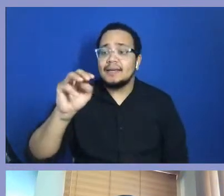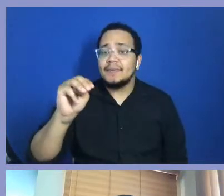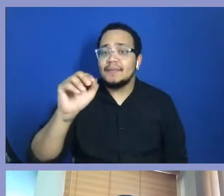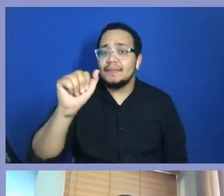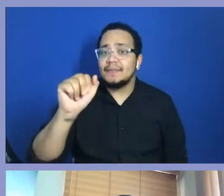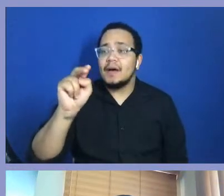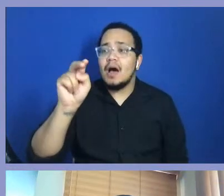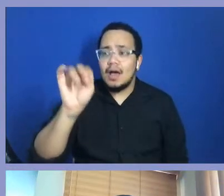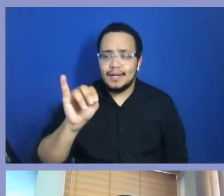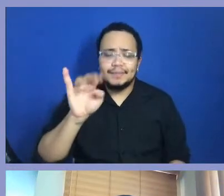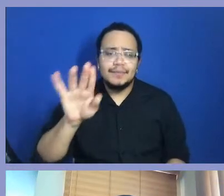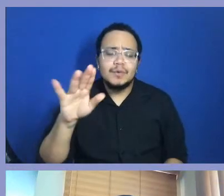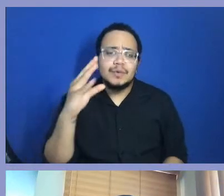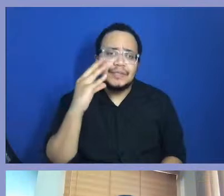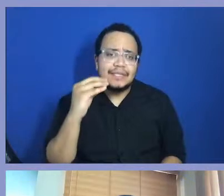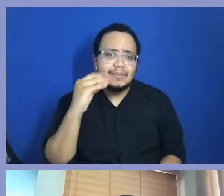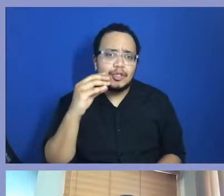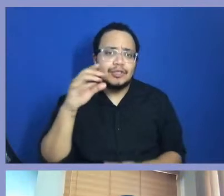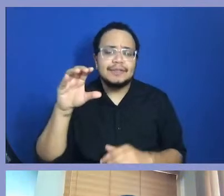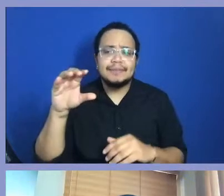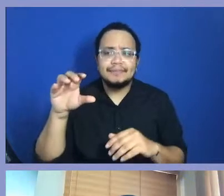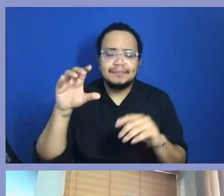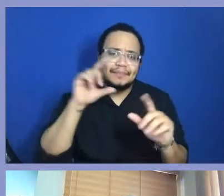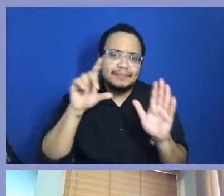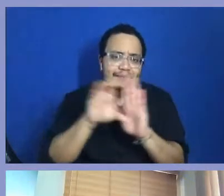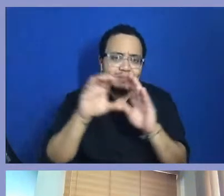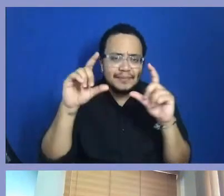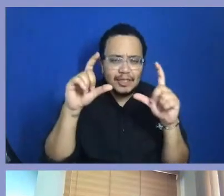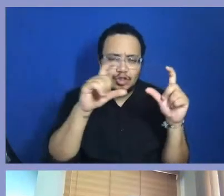the value of photos and social media time?